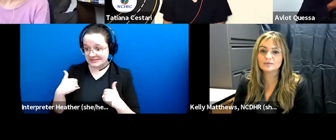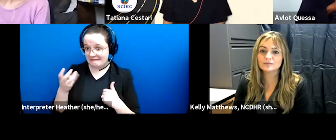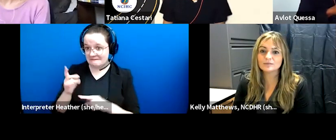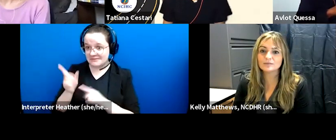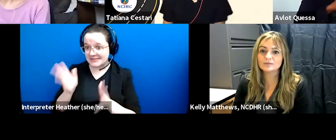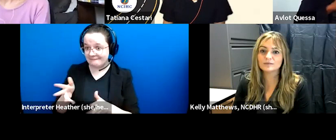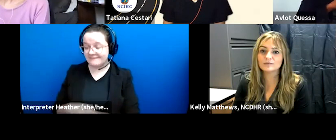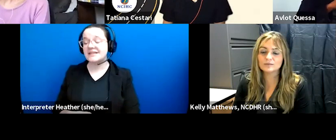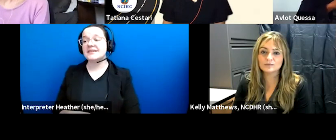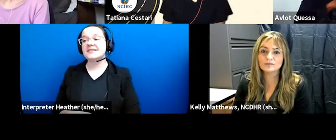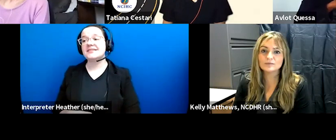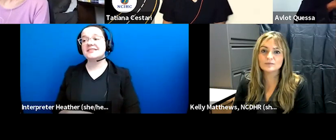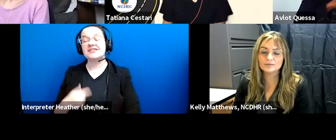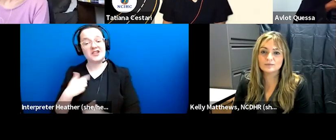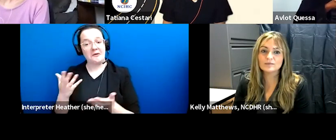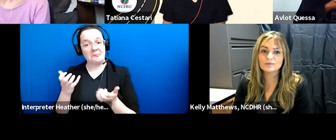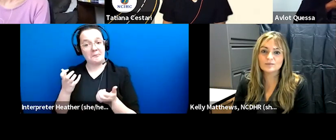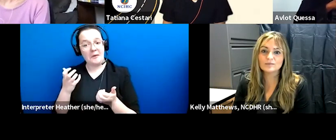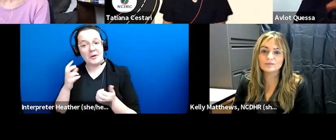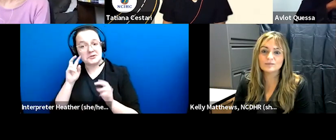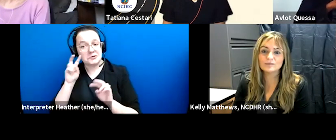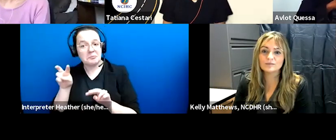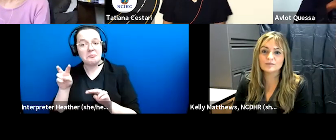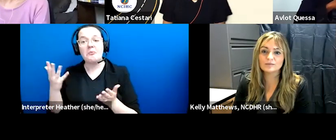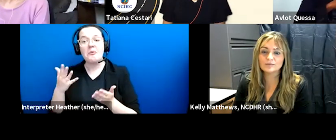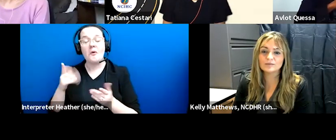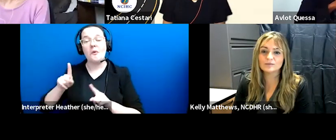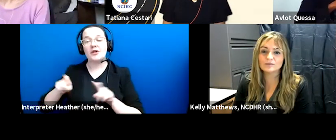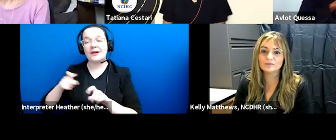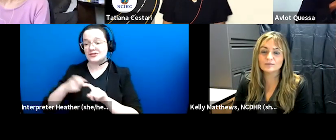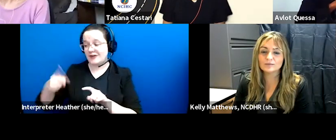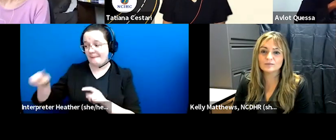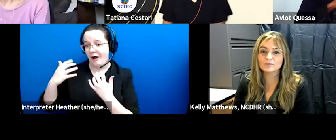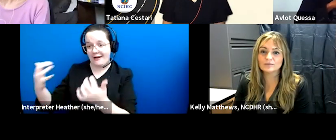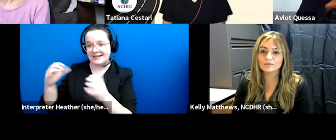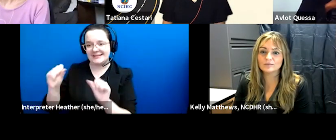i would like to see what questions we can answer from the audience